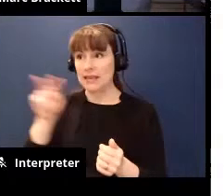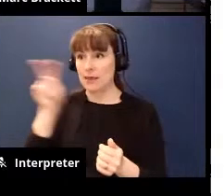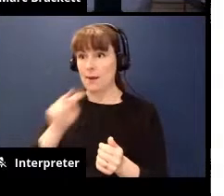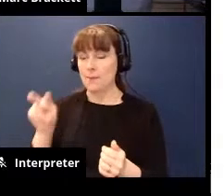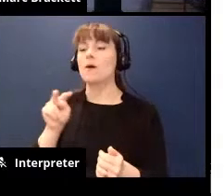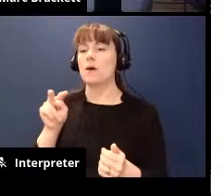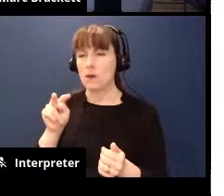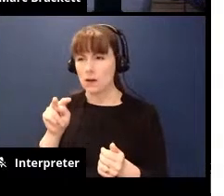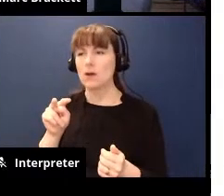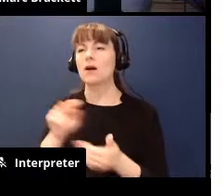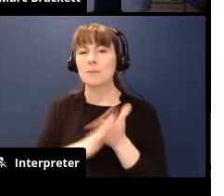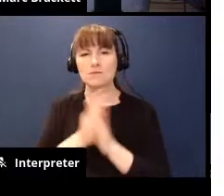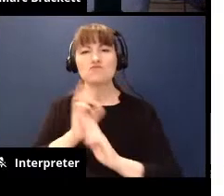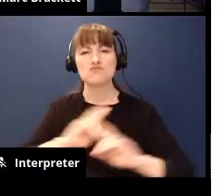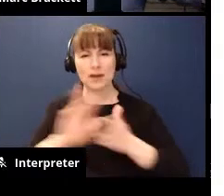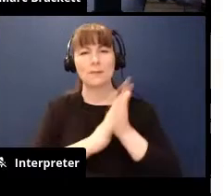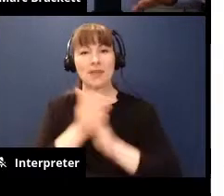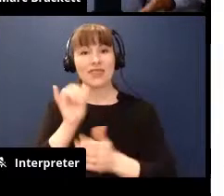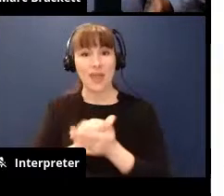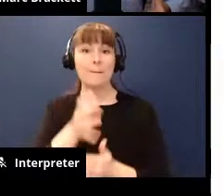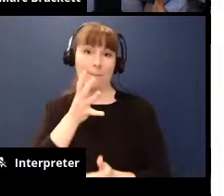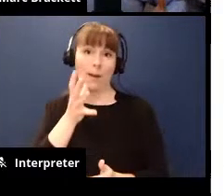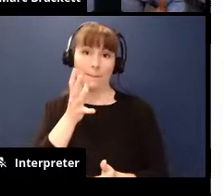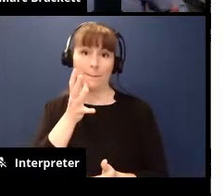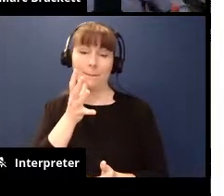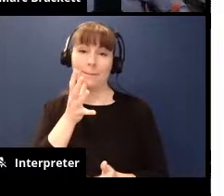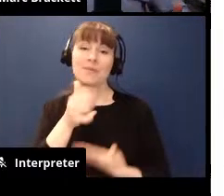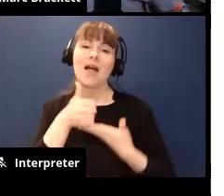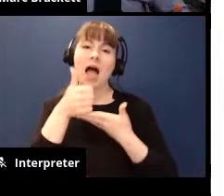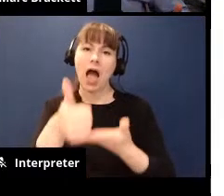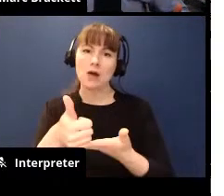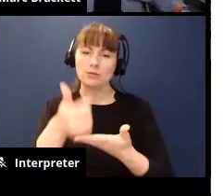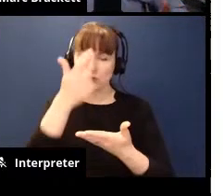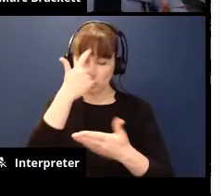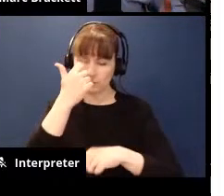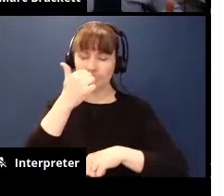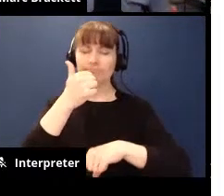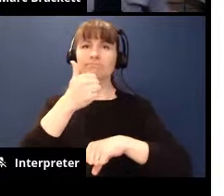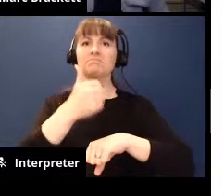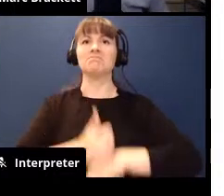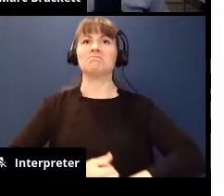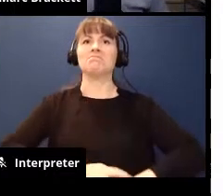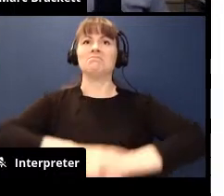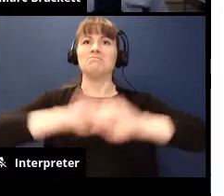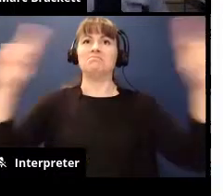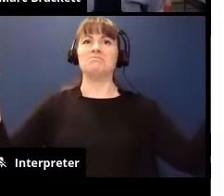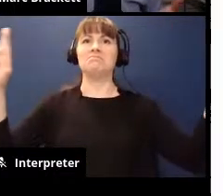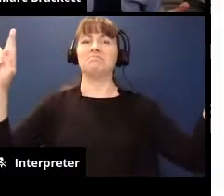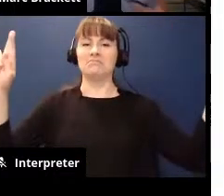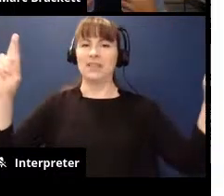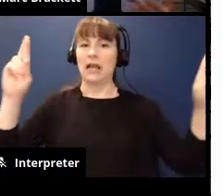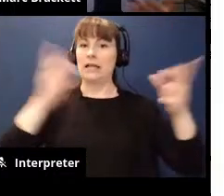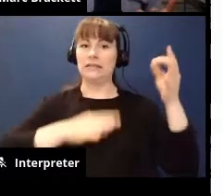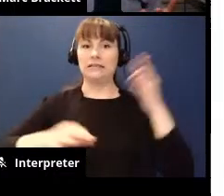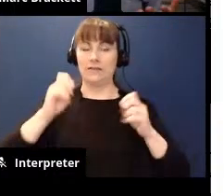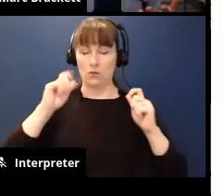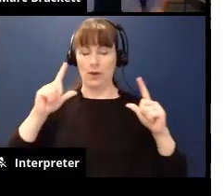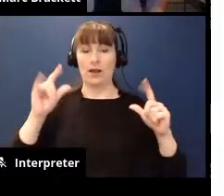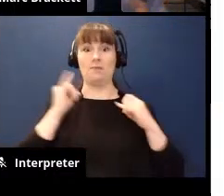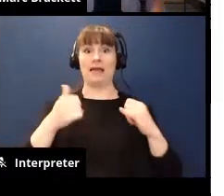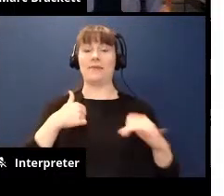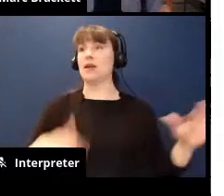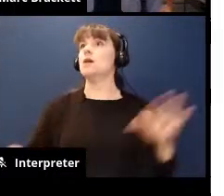be that mom and it just it it helps you enter into a situation with a completely different mindset and when you wake up like i do